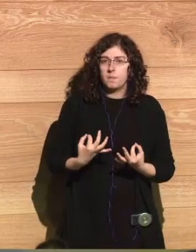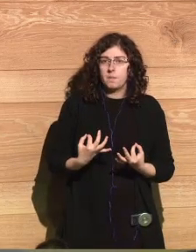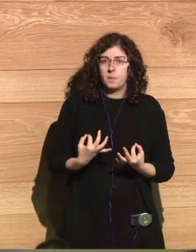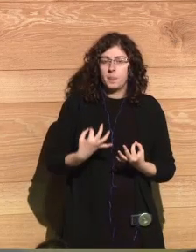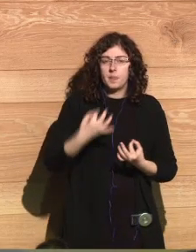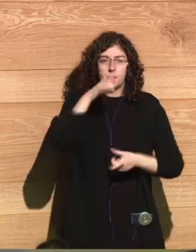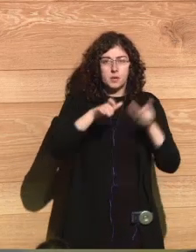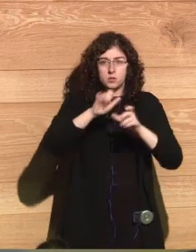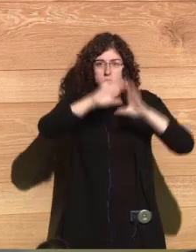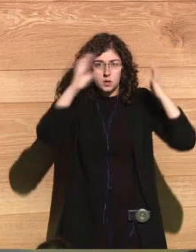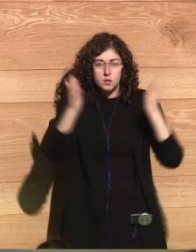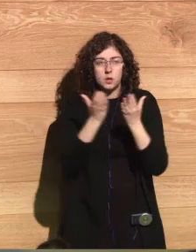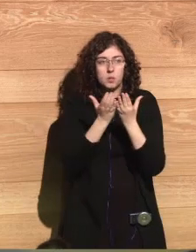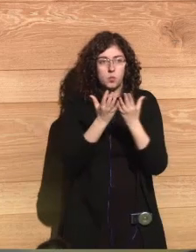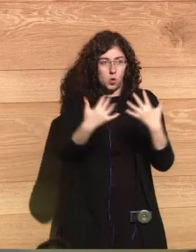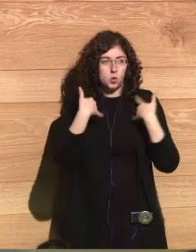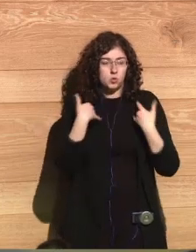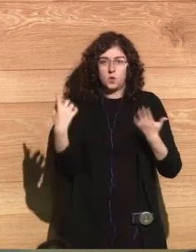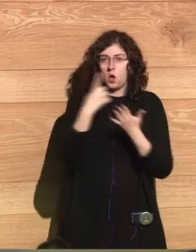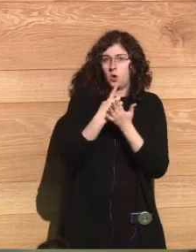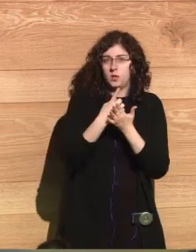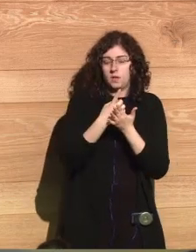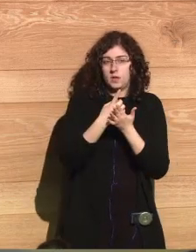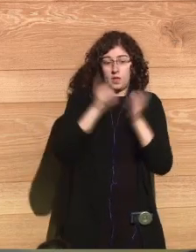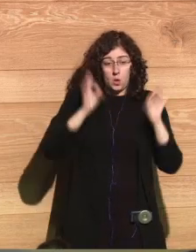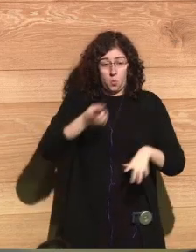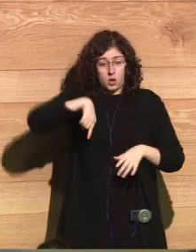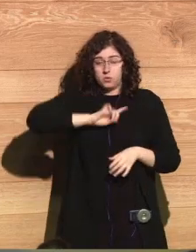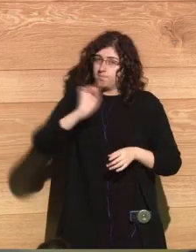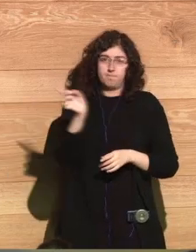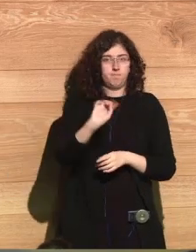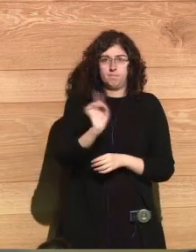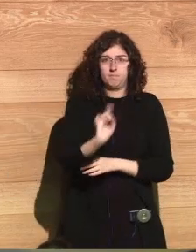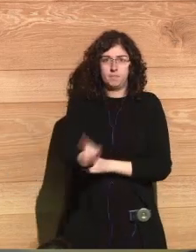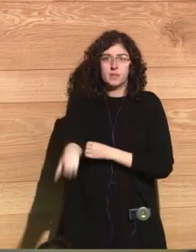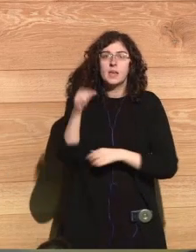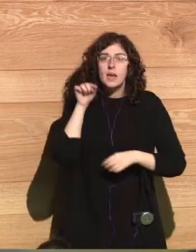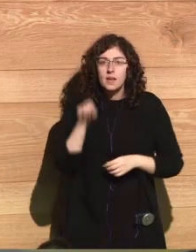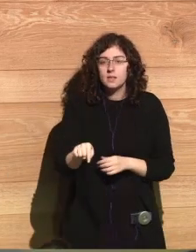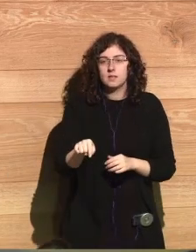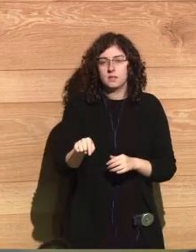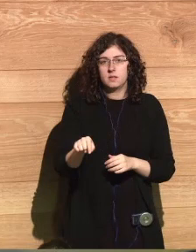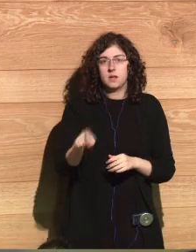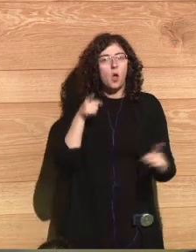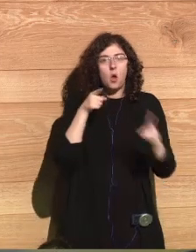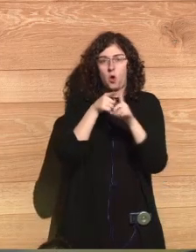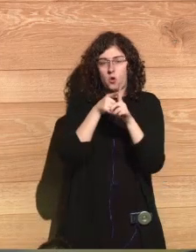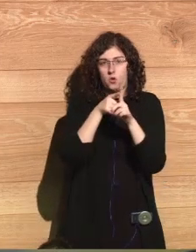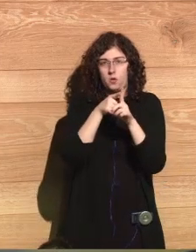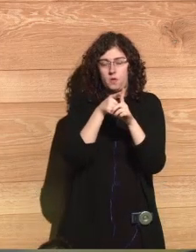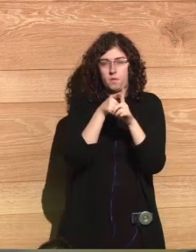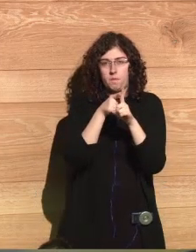the same thing as we did. That became the goal, to